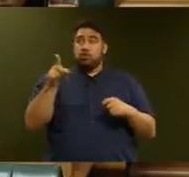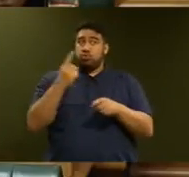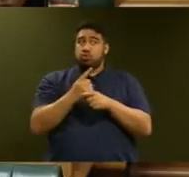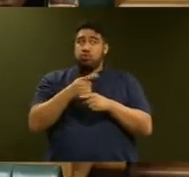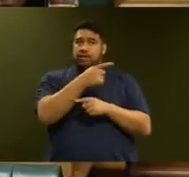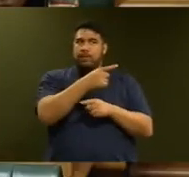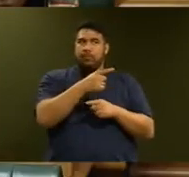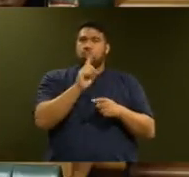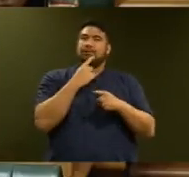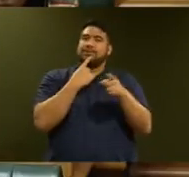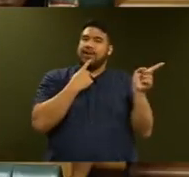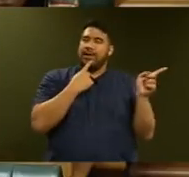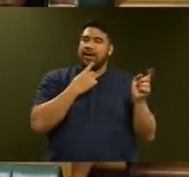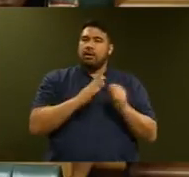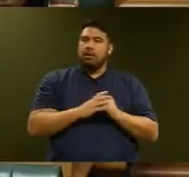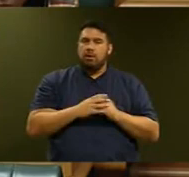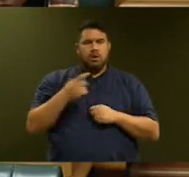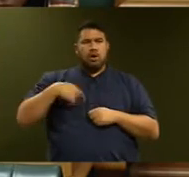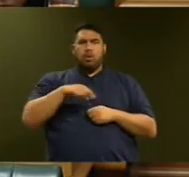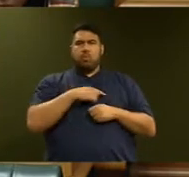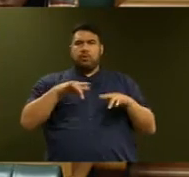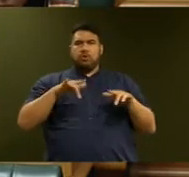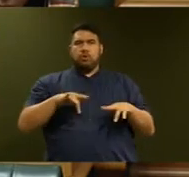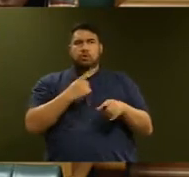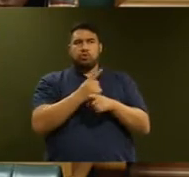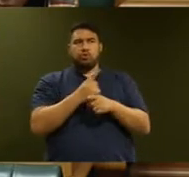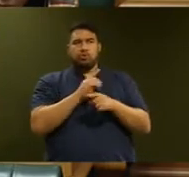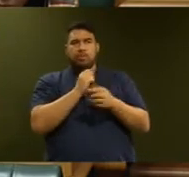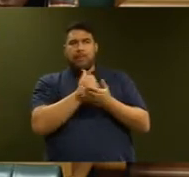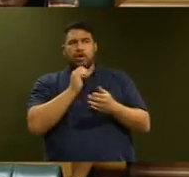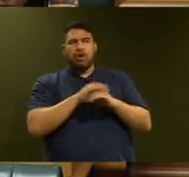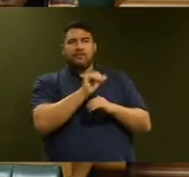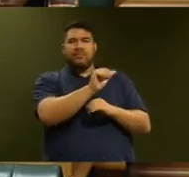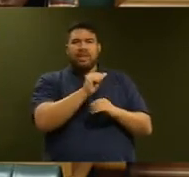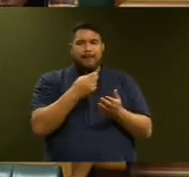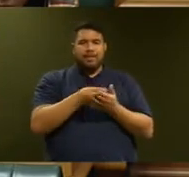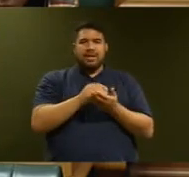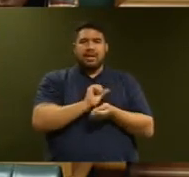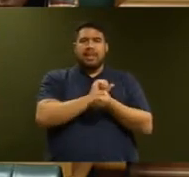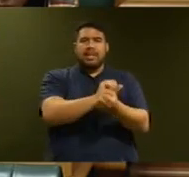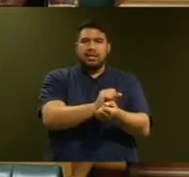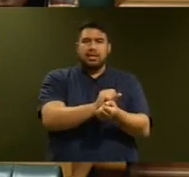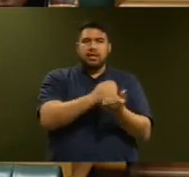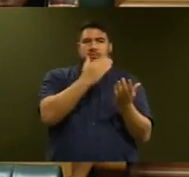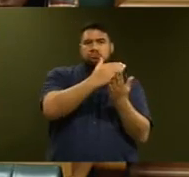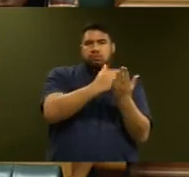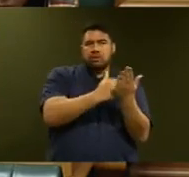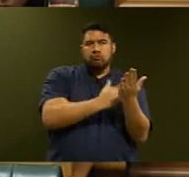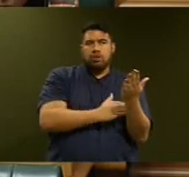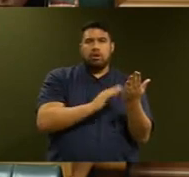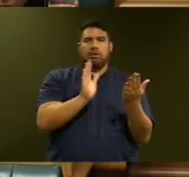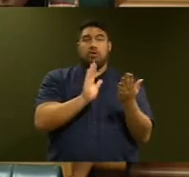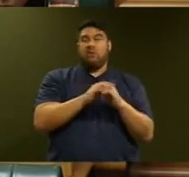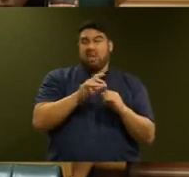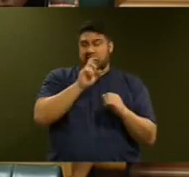We haven't had discussions with banks over changing lending practices for KiwiBuild, but we have had a number of very